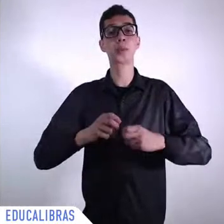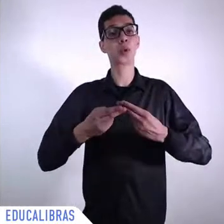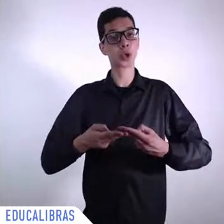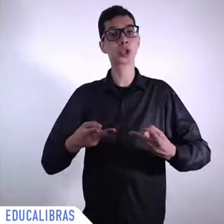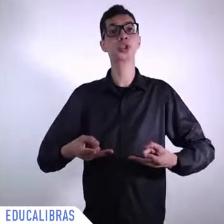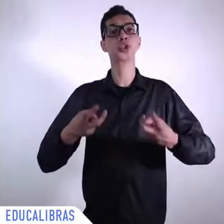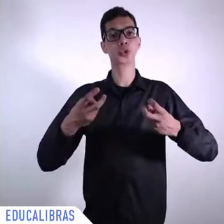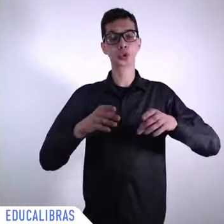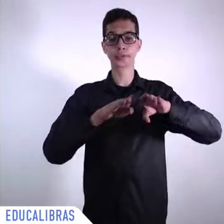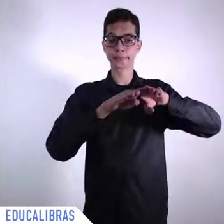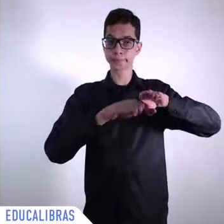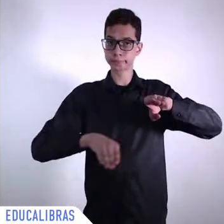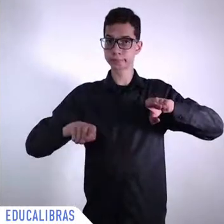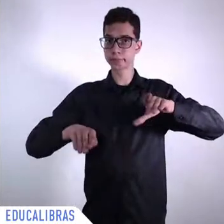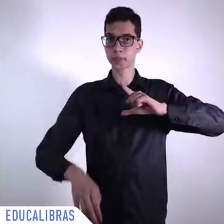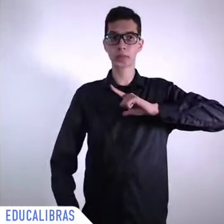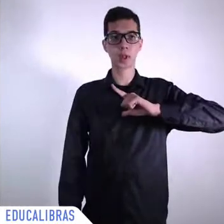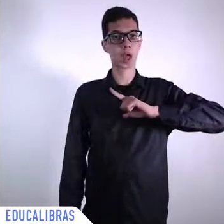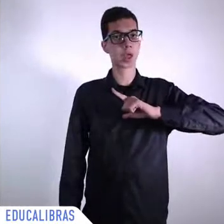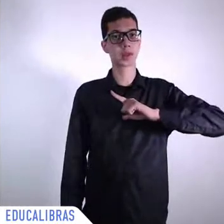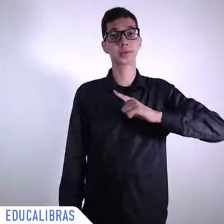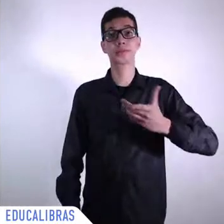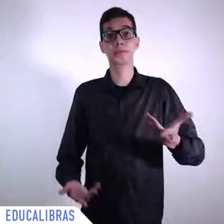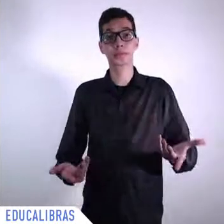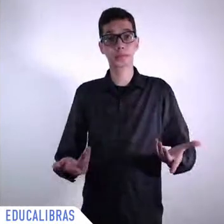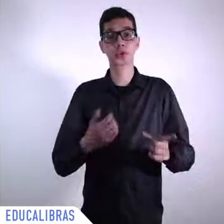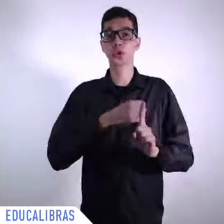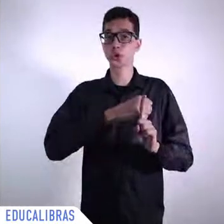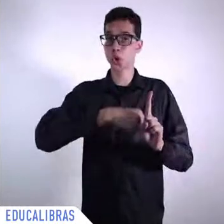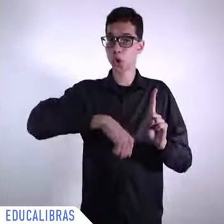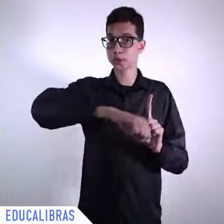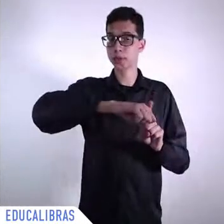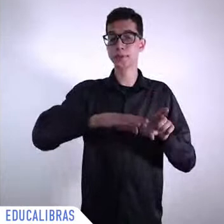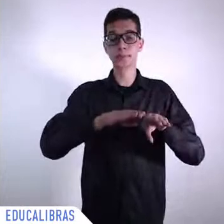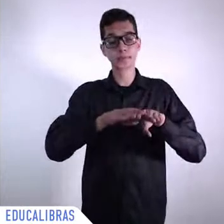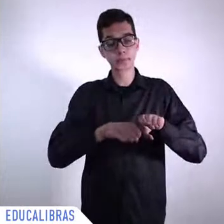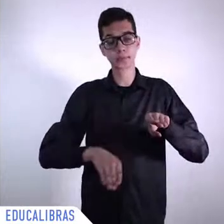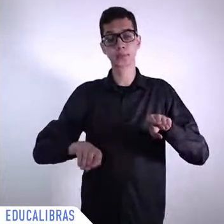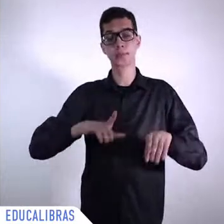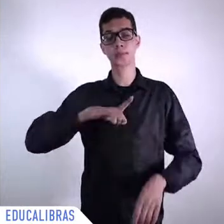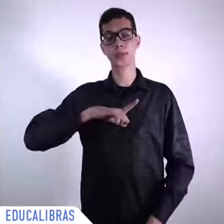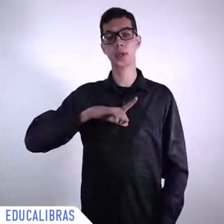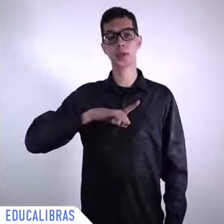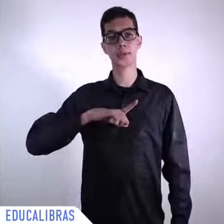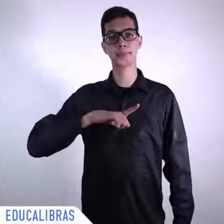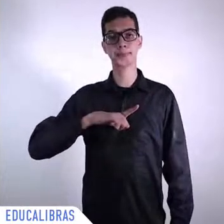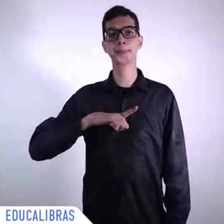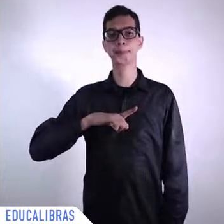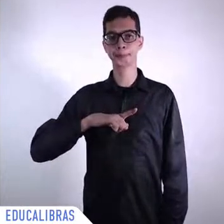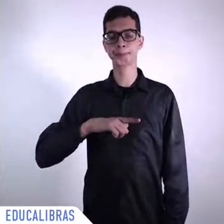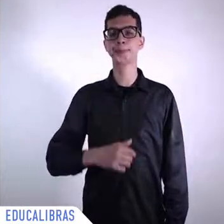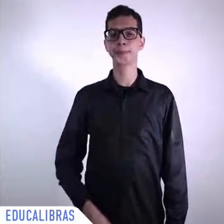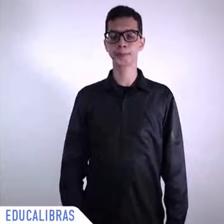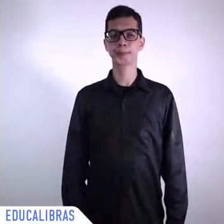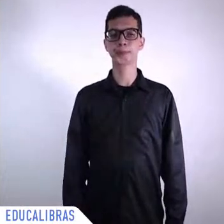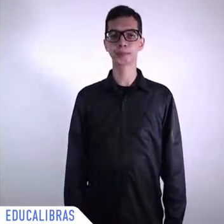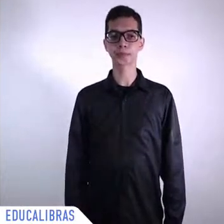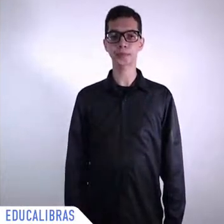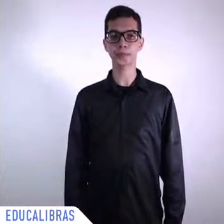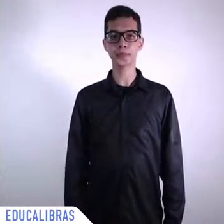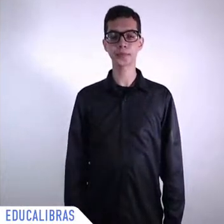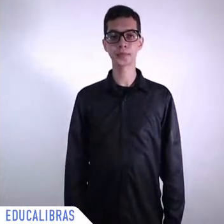structure these globalized companies that in Brazil and Latin America they hire a minority